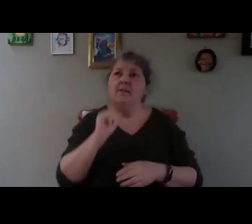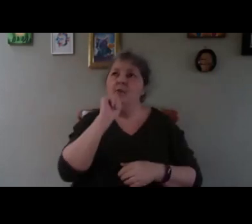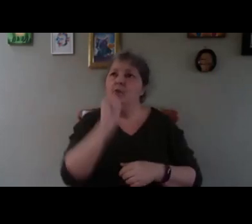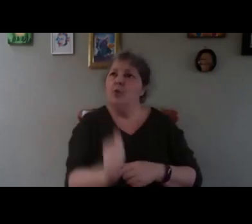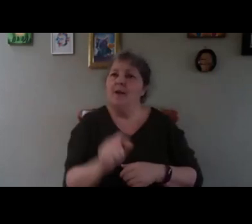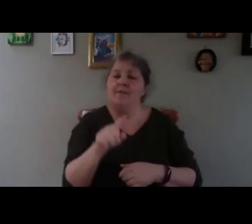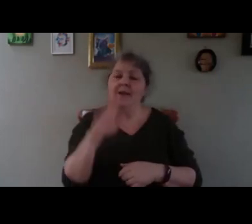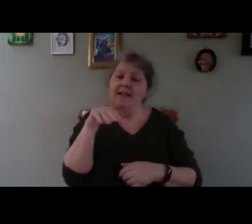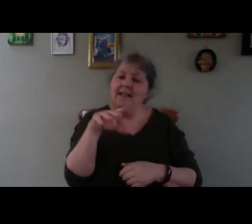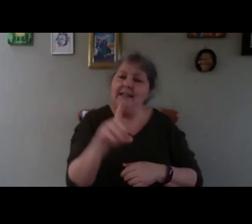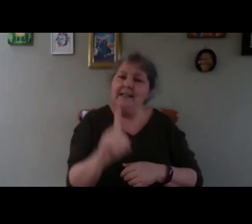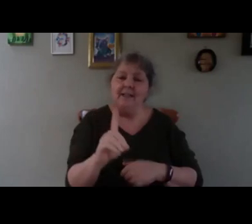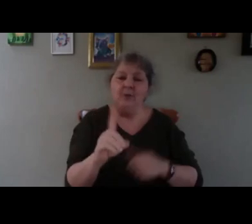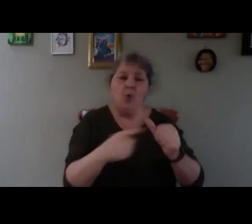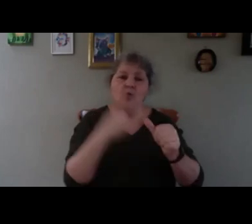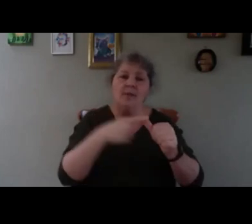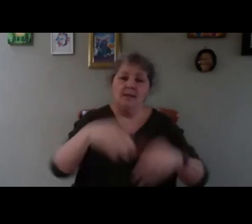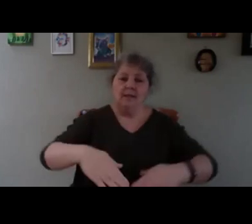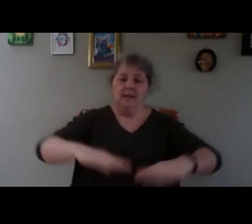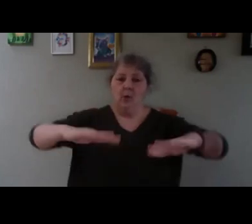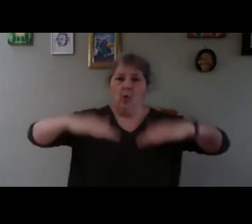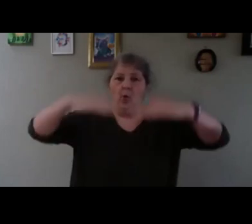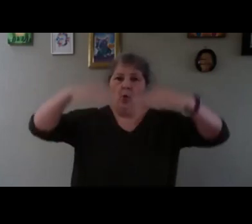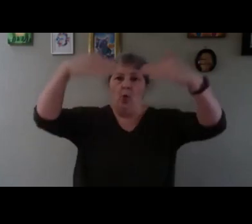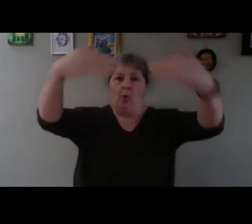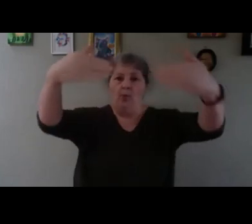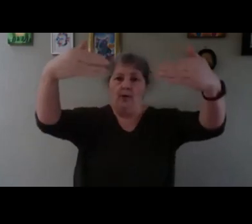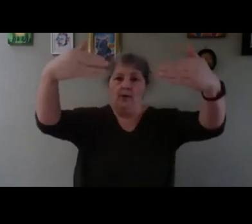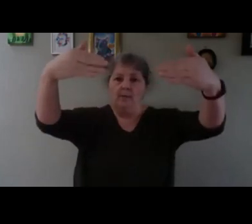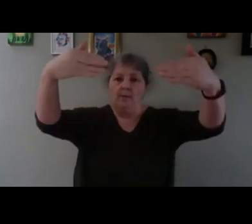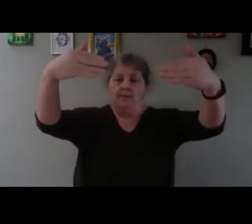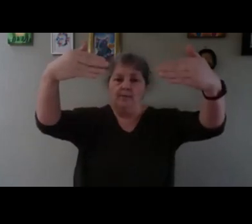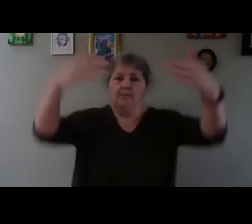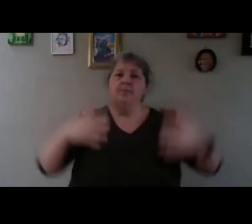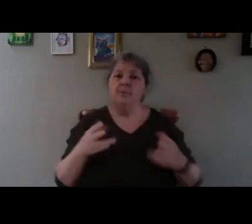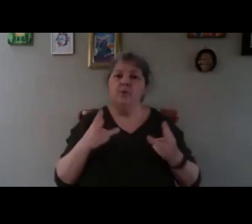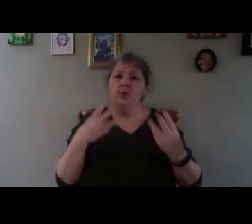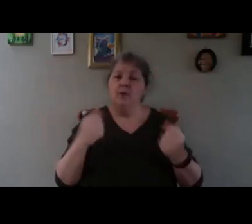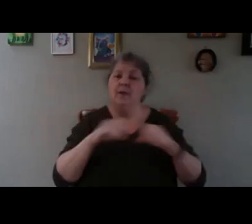lid automatically opening you're going to have that something like that